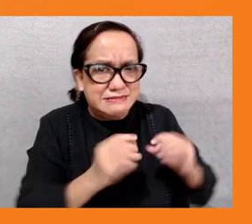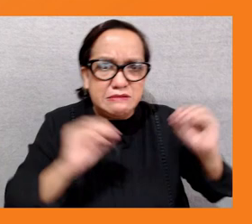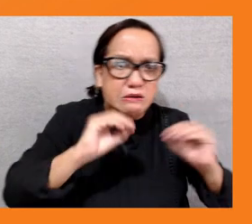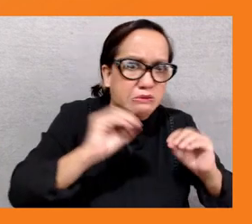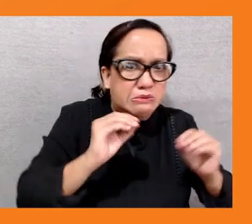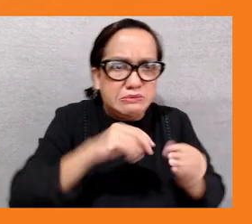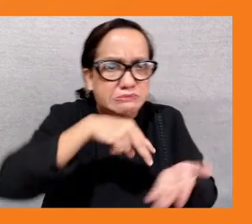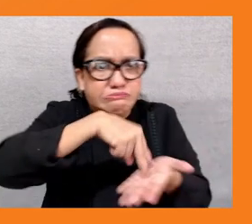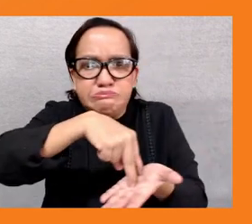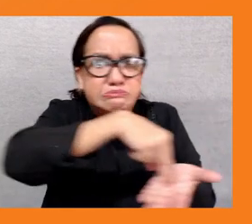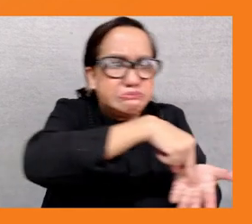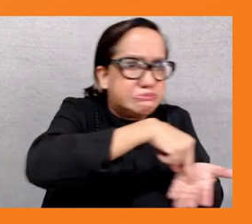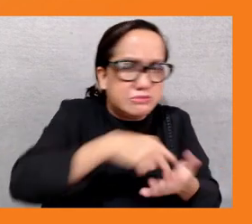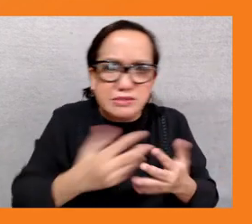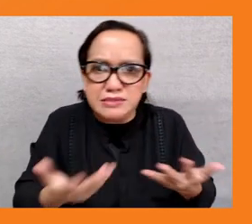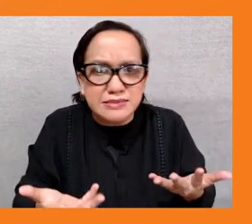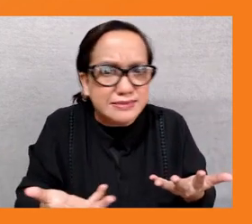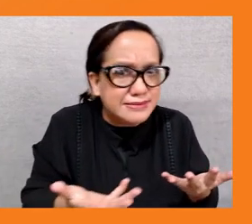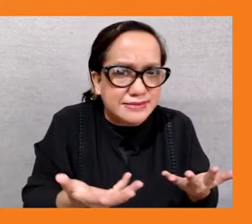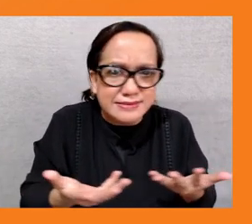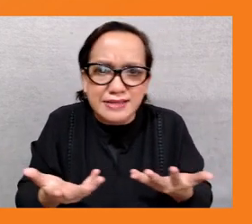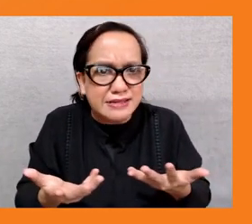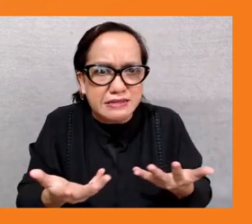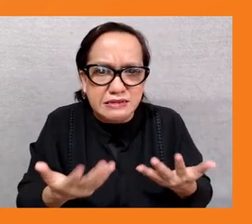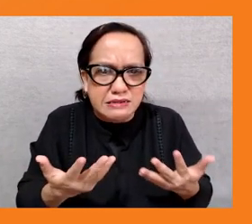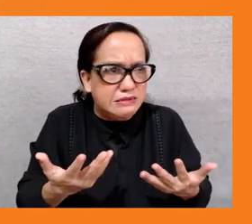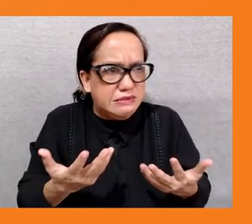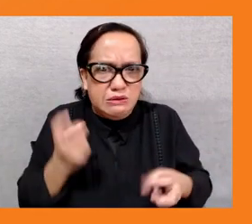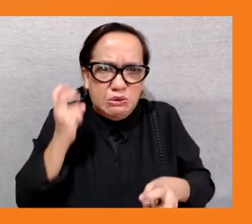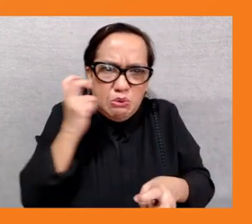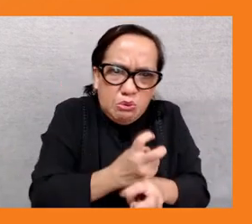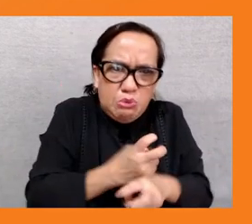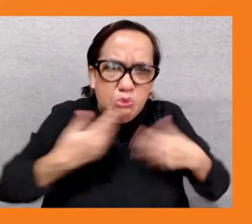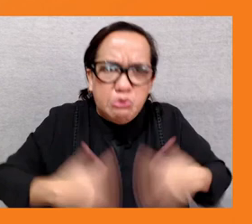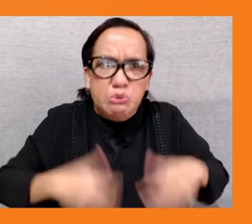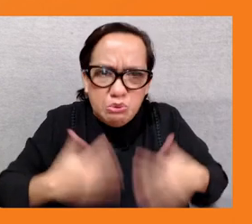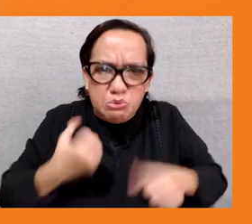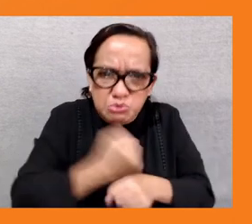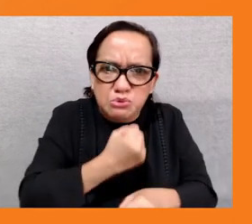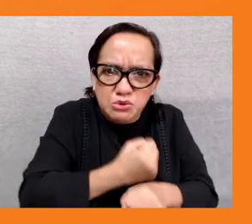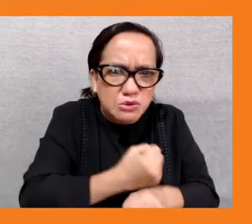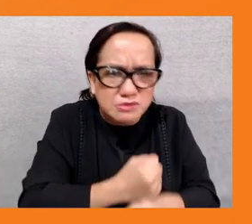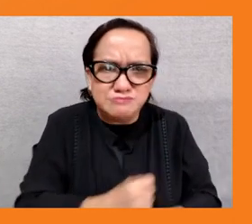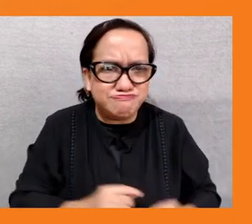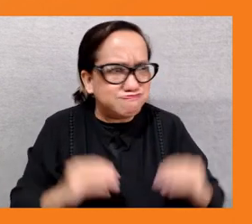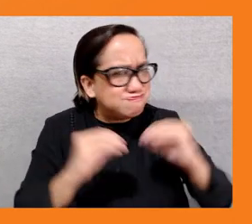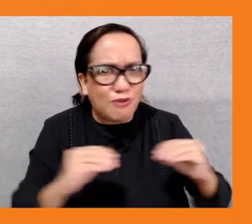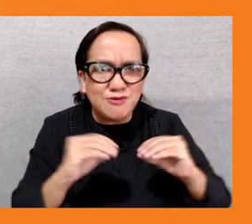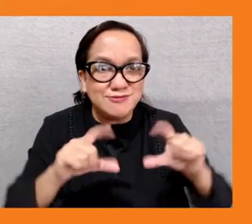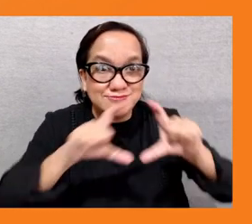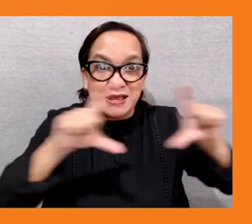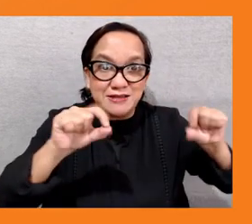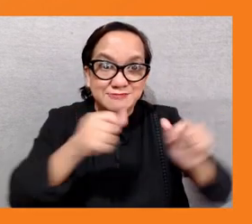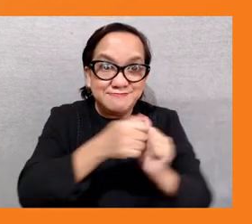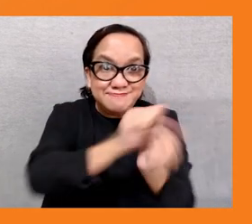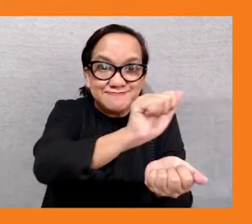policies future of education are really key i think the dialogue has really picked up but what we really